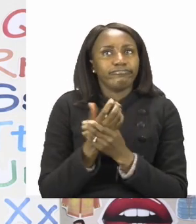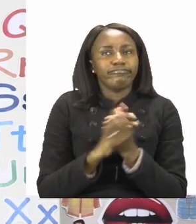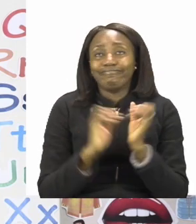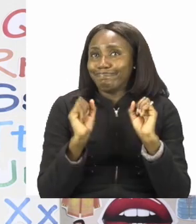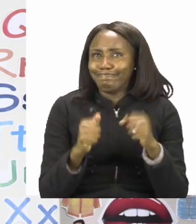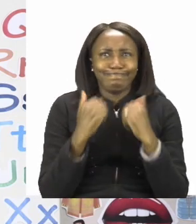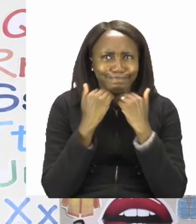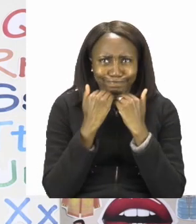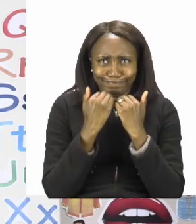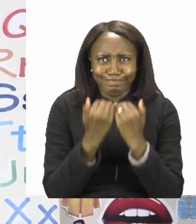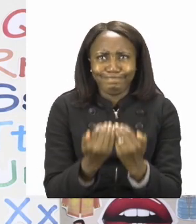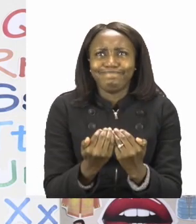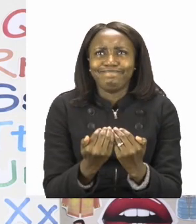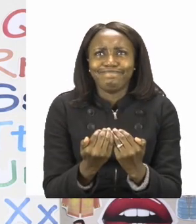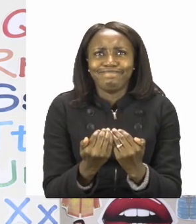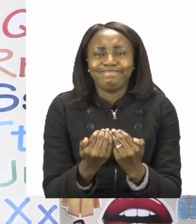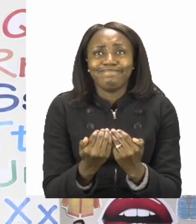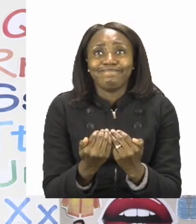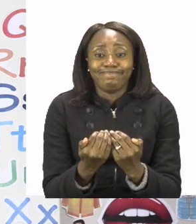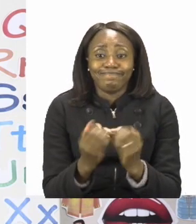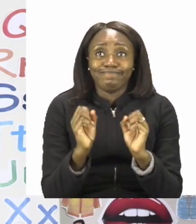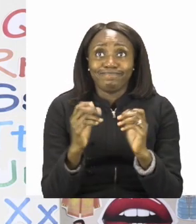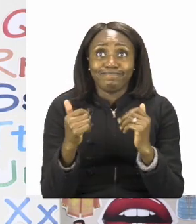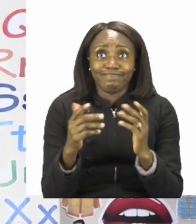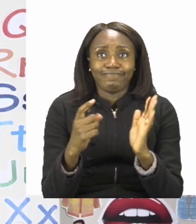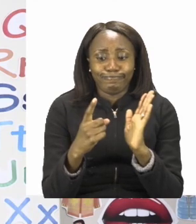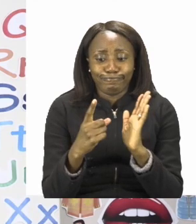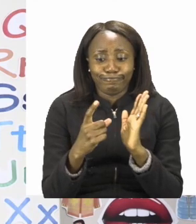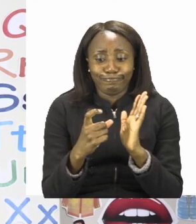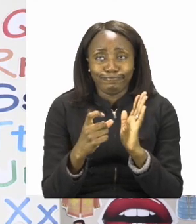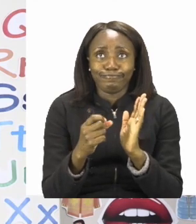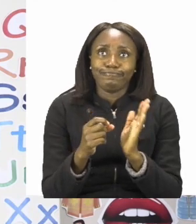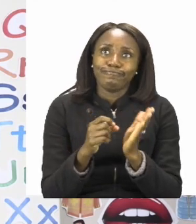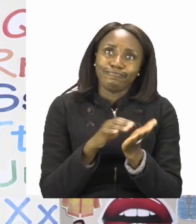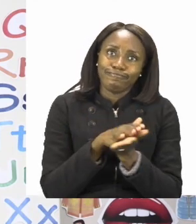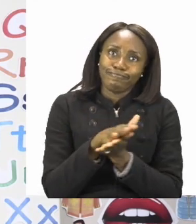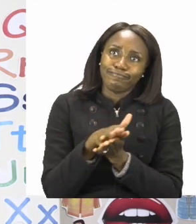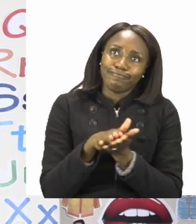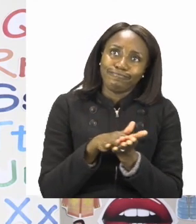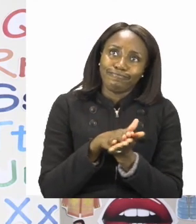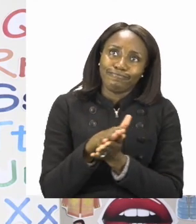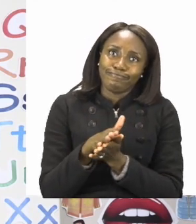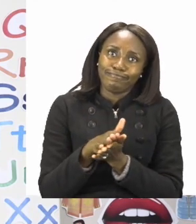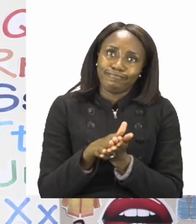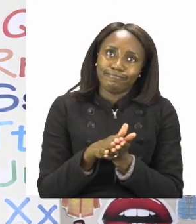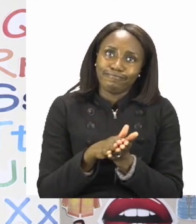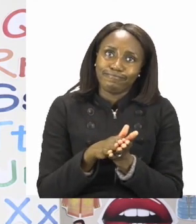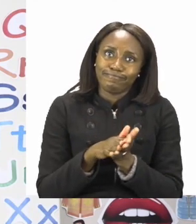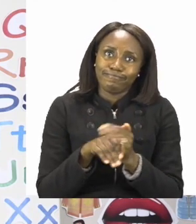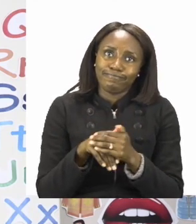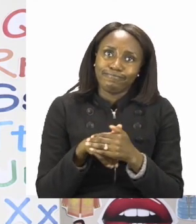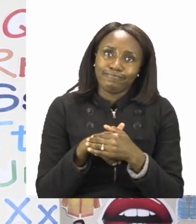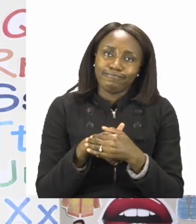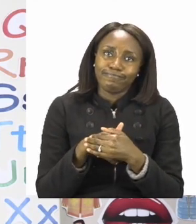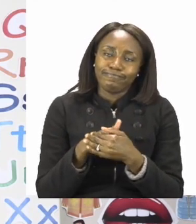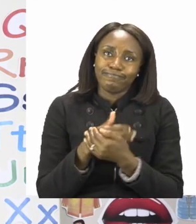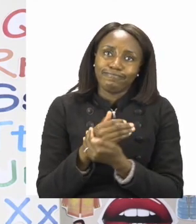sanitize. So let's take some sanitizer and rub inside our hands,